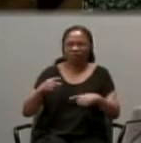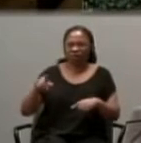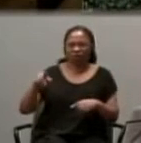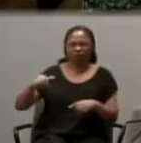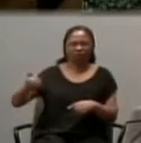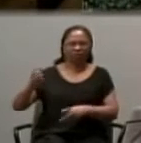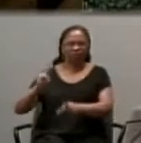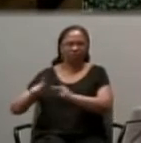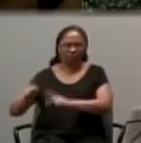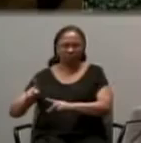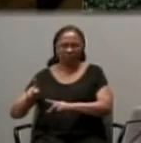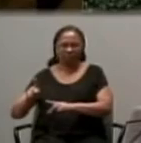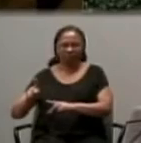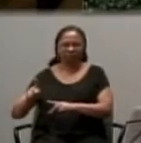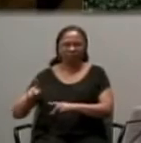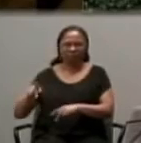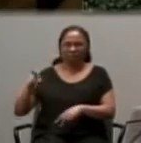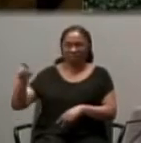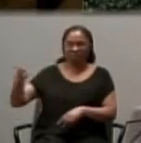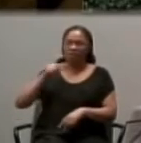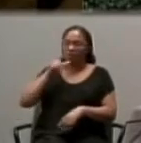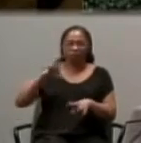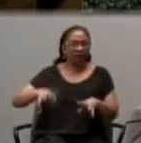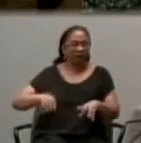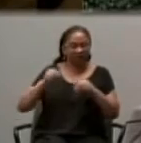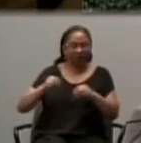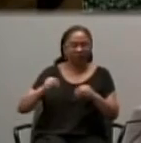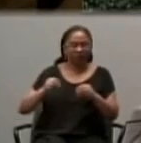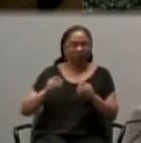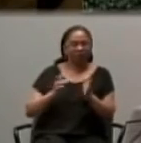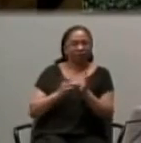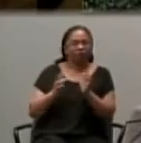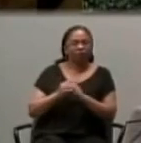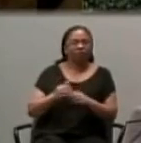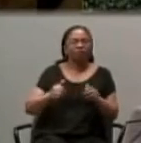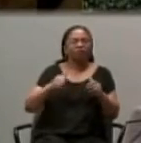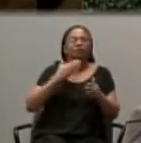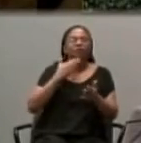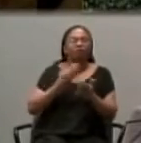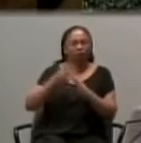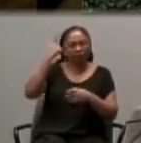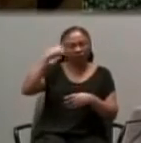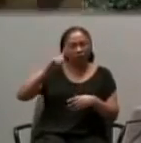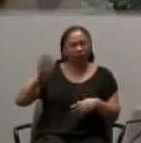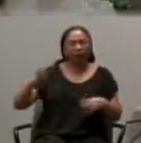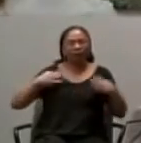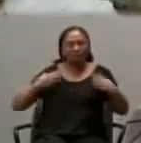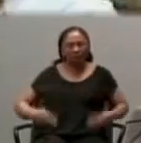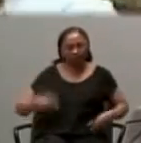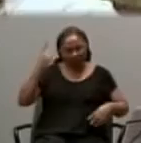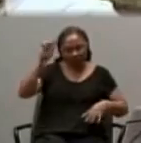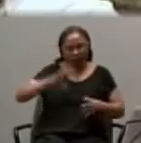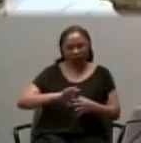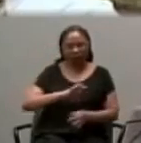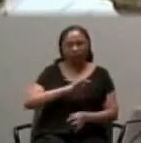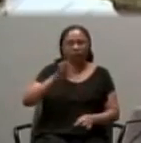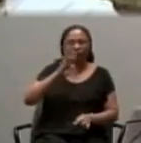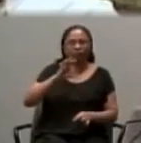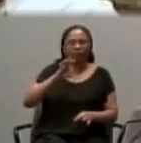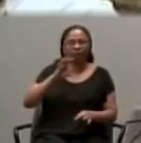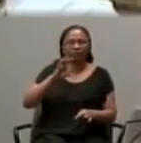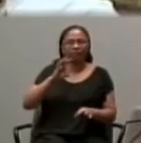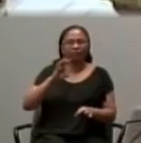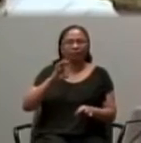was good food for their souls, and, this is a key thing, and for their bodies. After